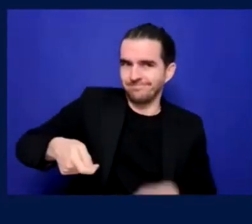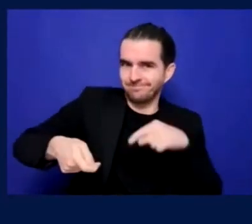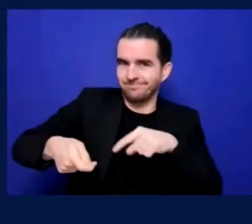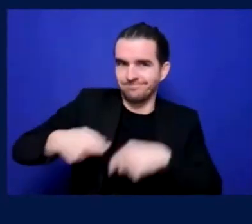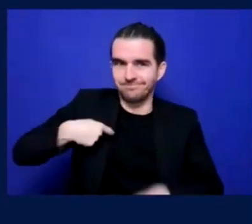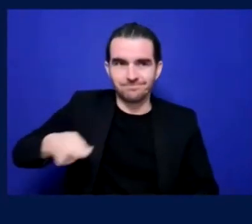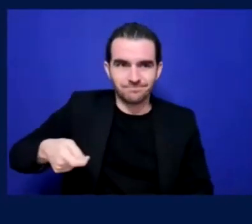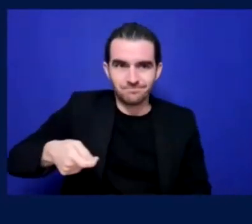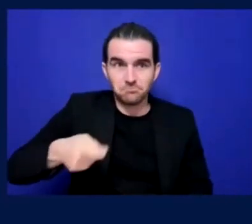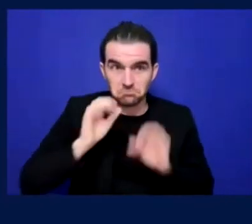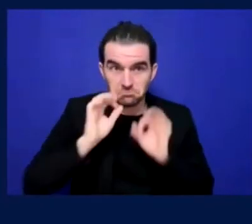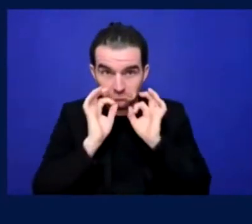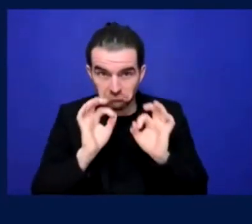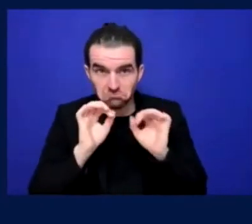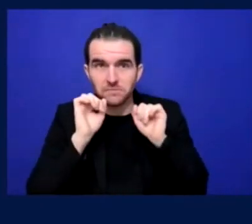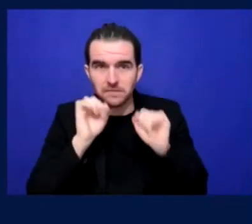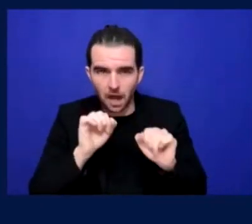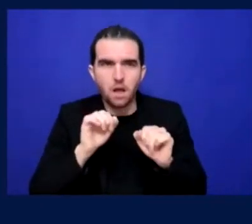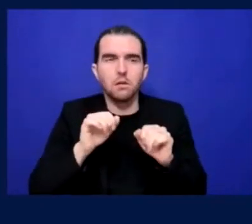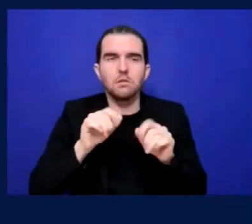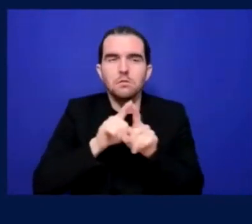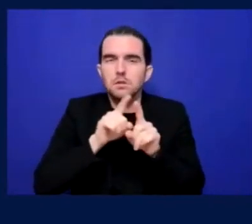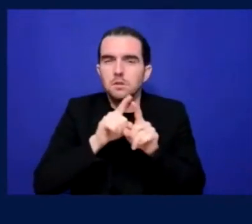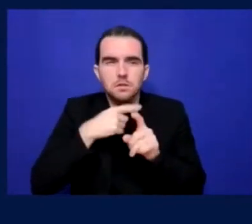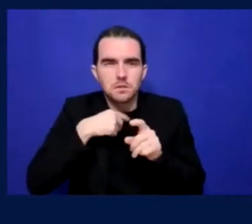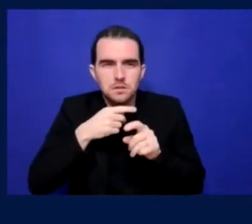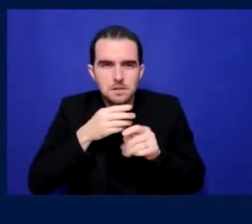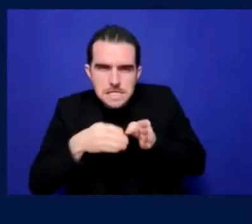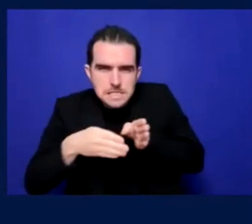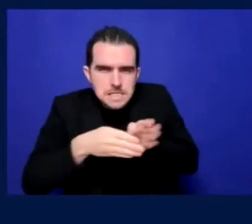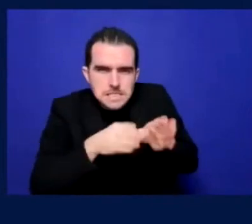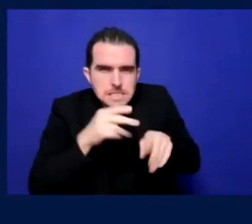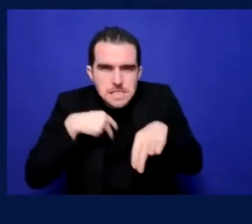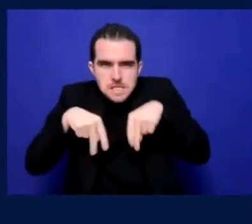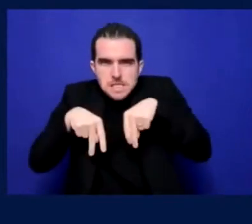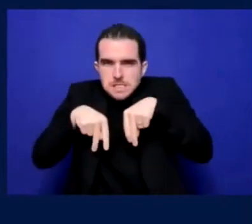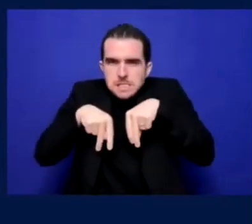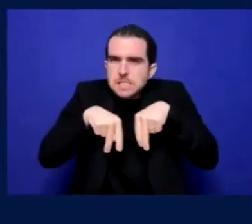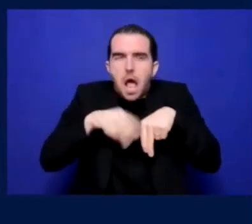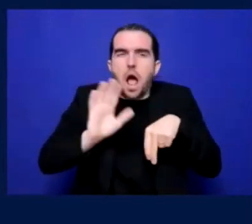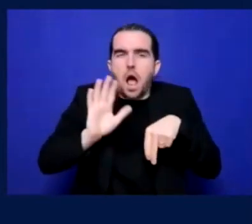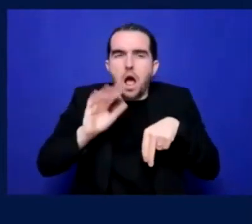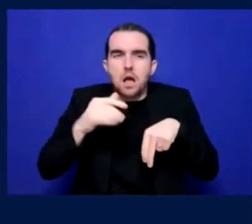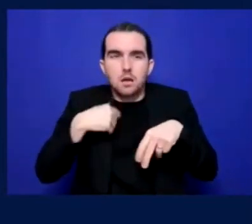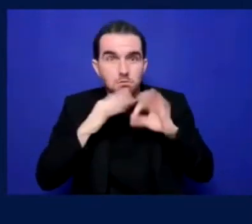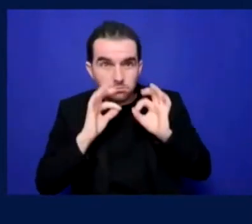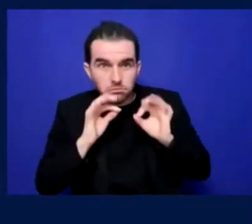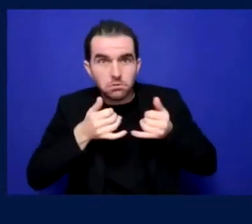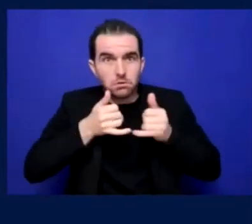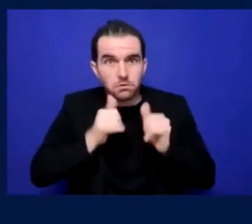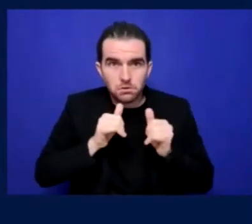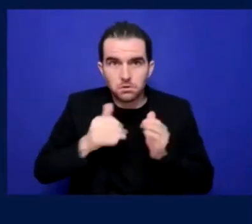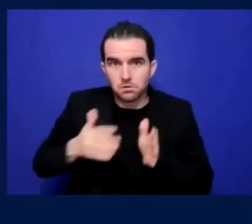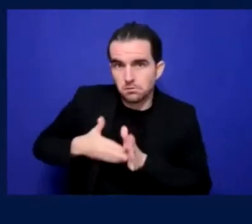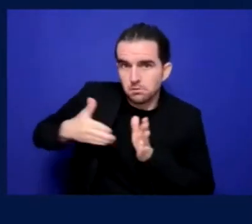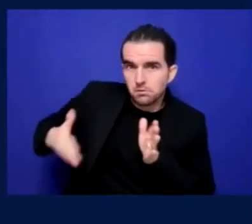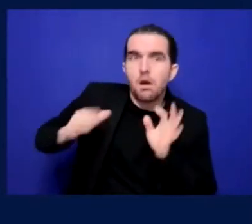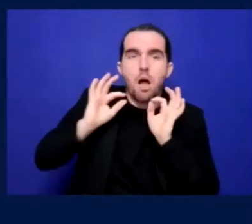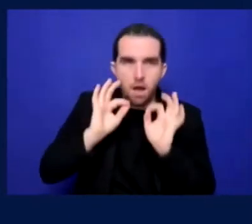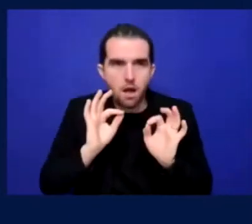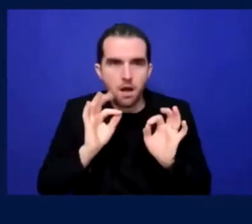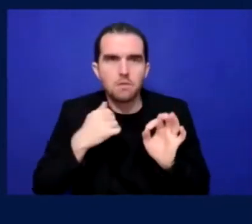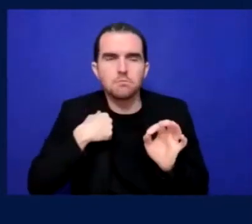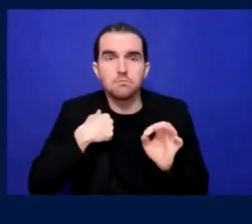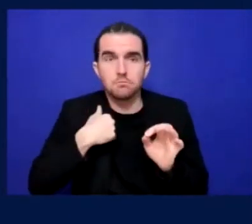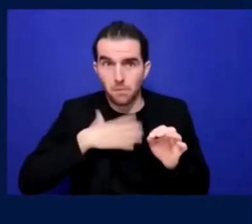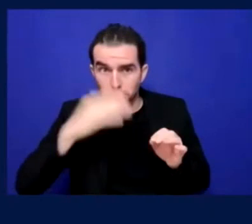your travel on the side of that as well. See if there's train times that link in with when the match finishes, or if it's a, if it's a long away day look,